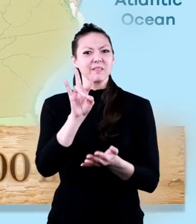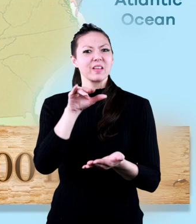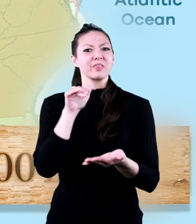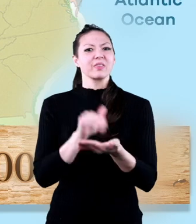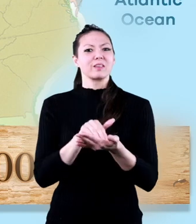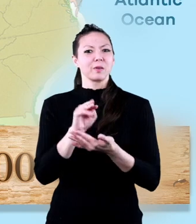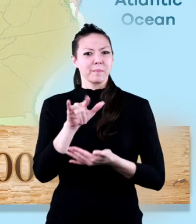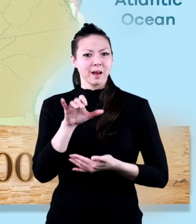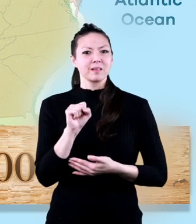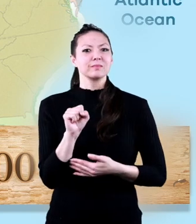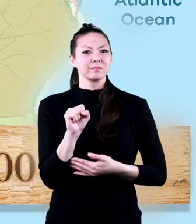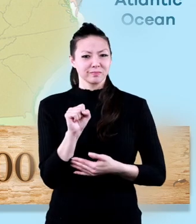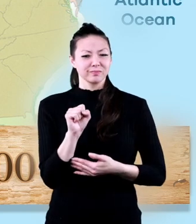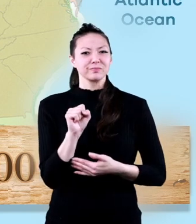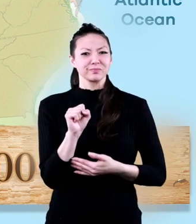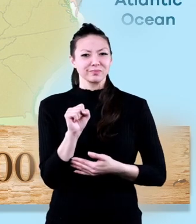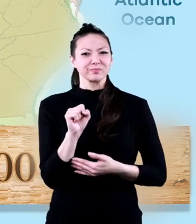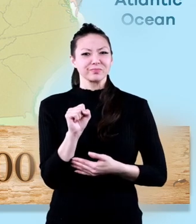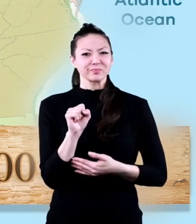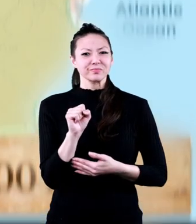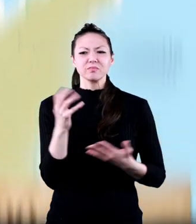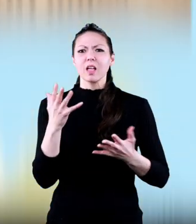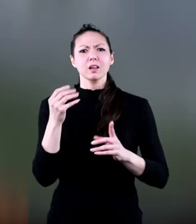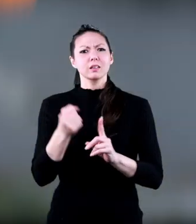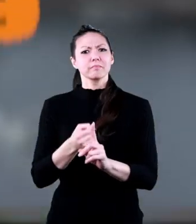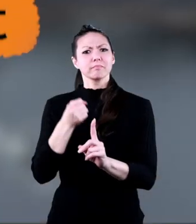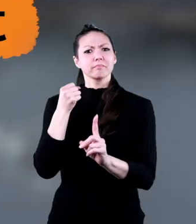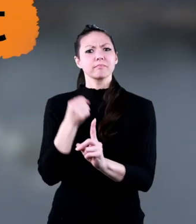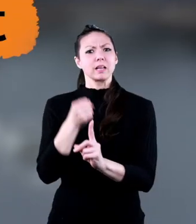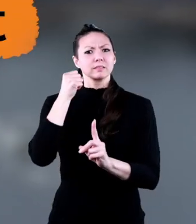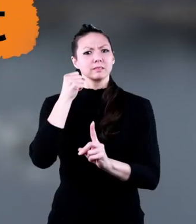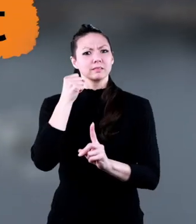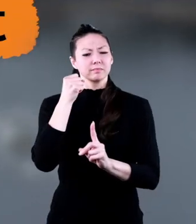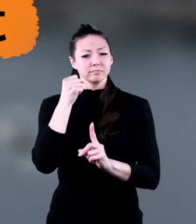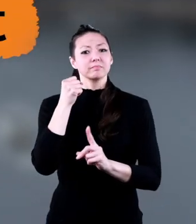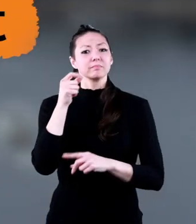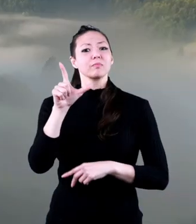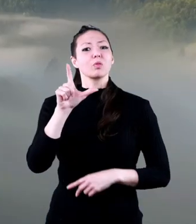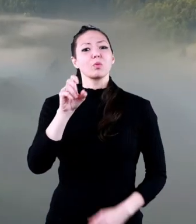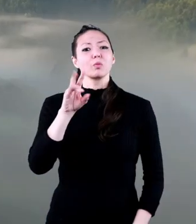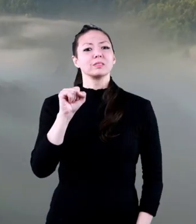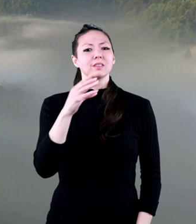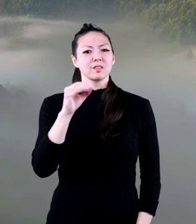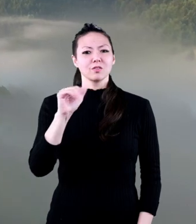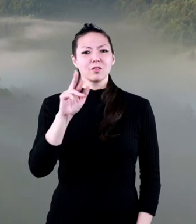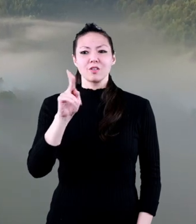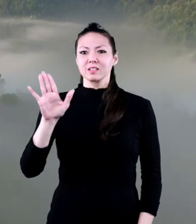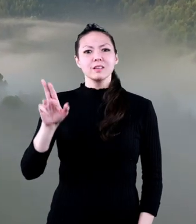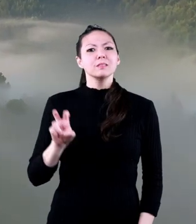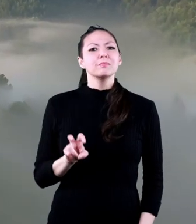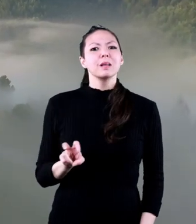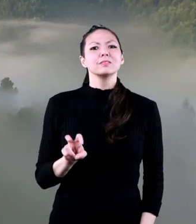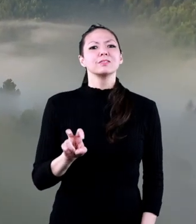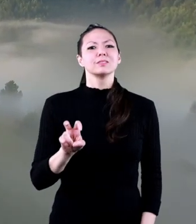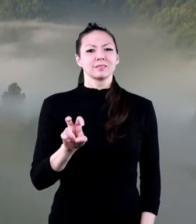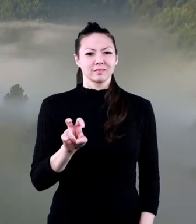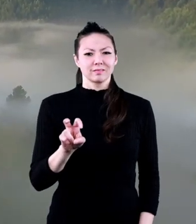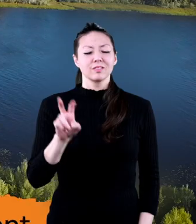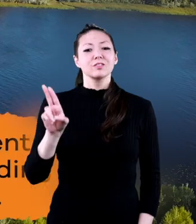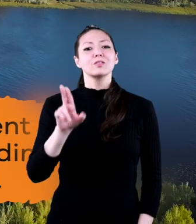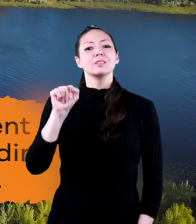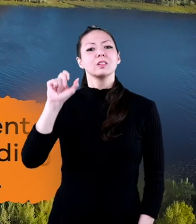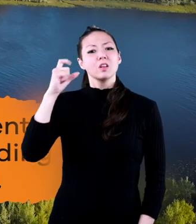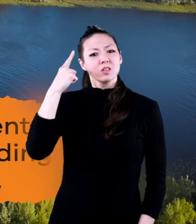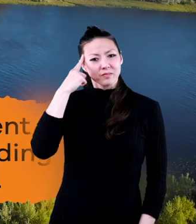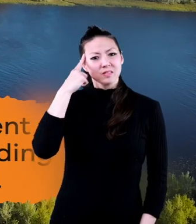over 7,000 miles. The Impact Because of the Lewis and Clark expedition,